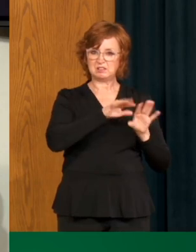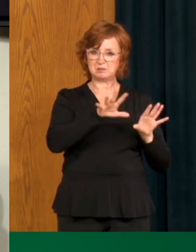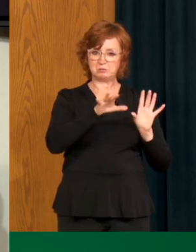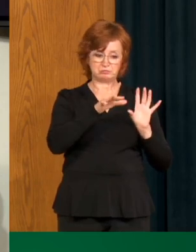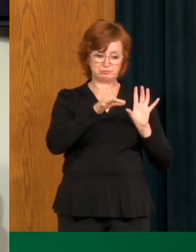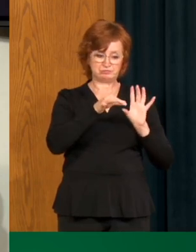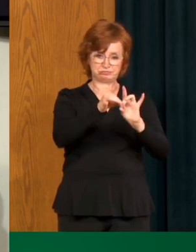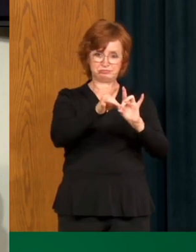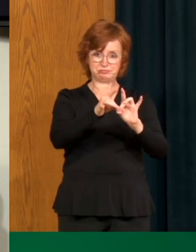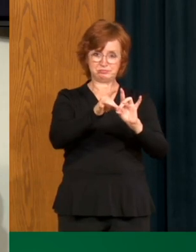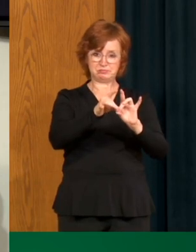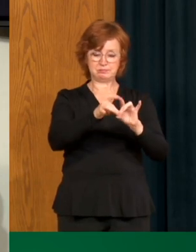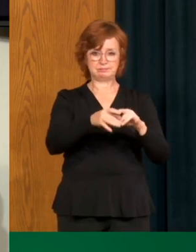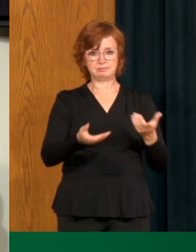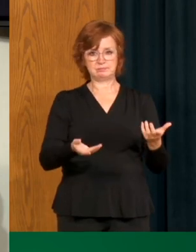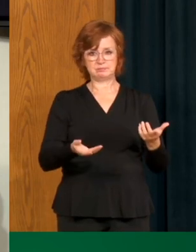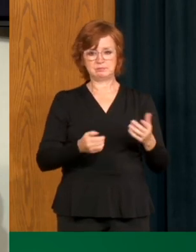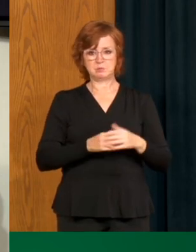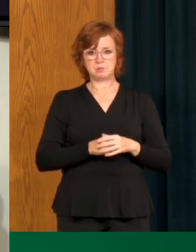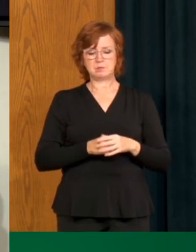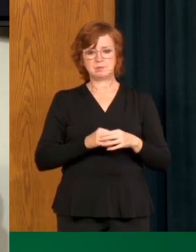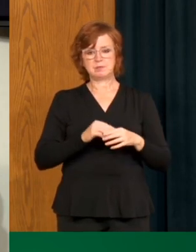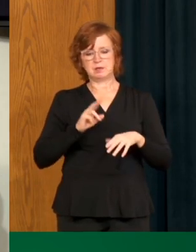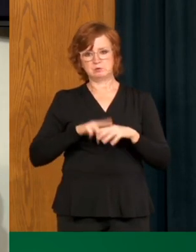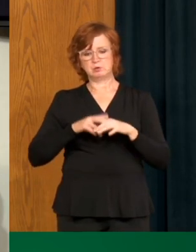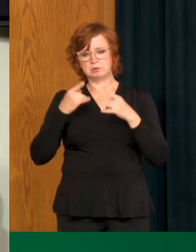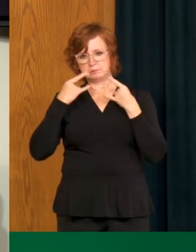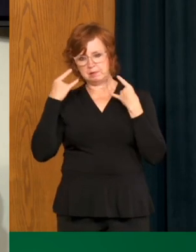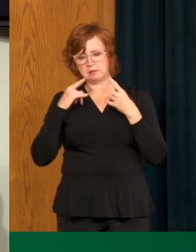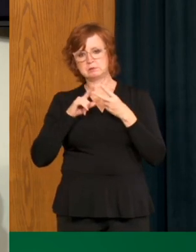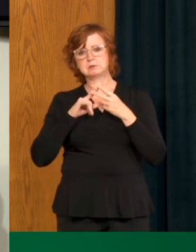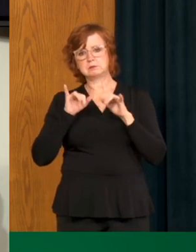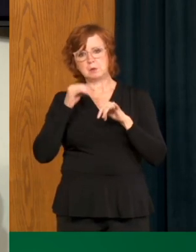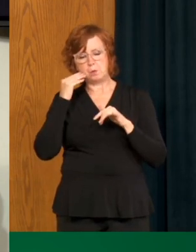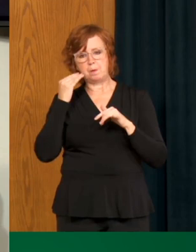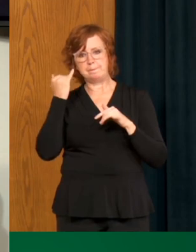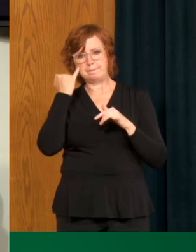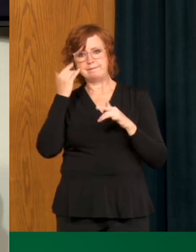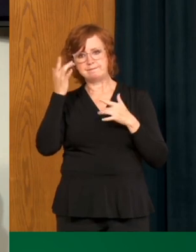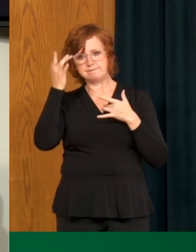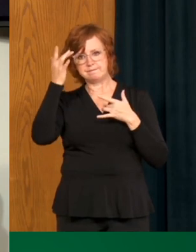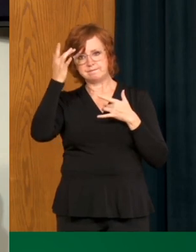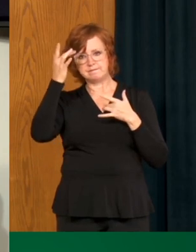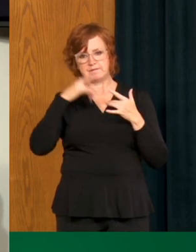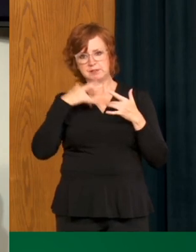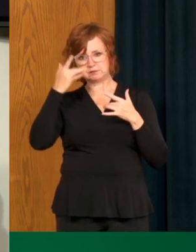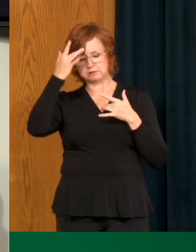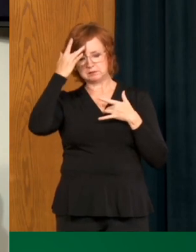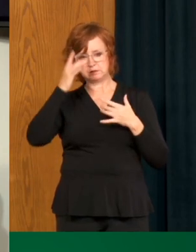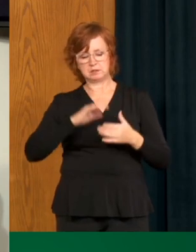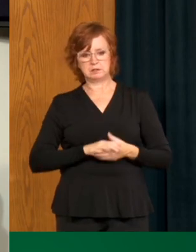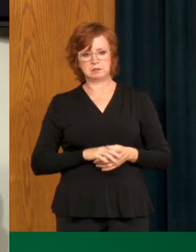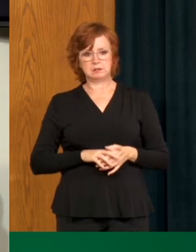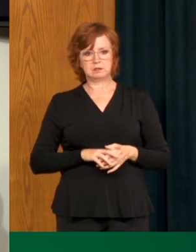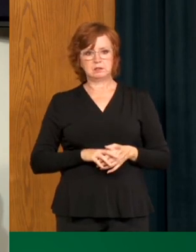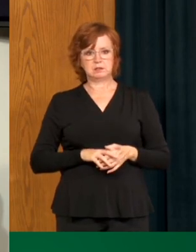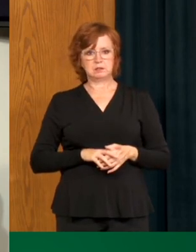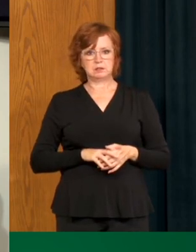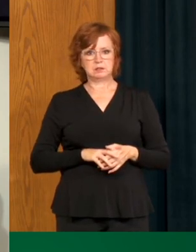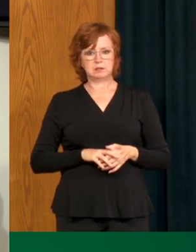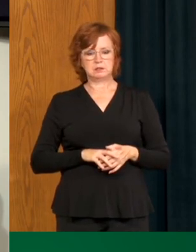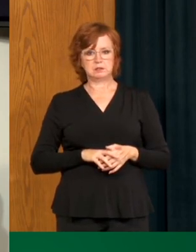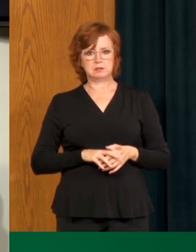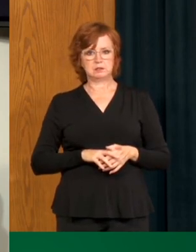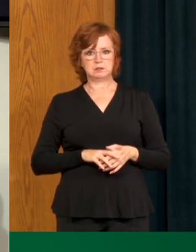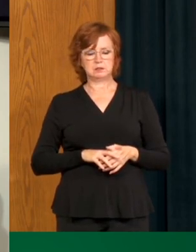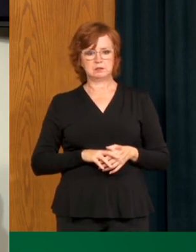course, uh, beyond that, stay home when we're sick and seek testing. Um, and, uh, it's also well described that if you have